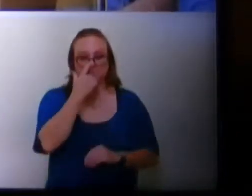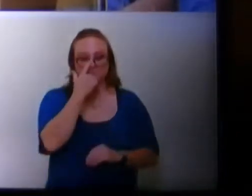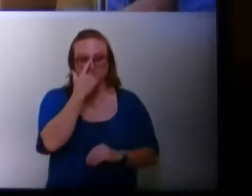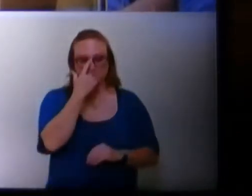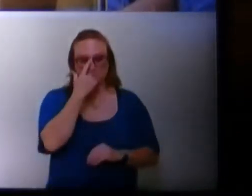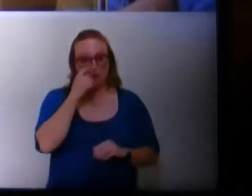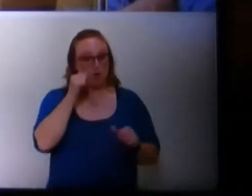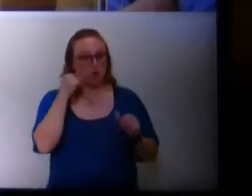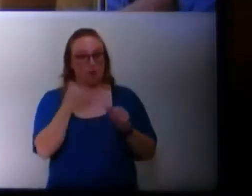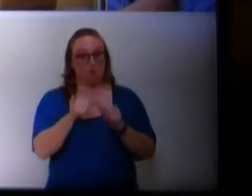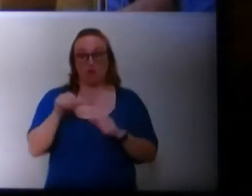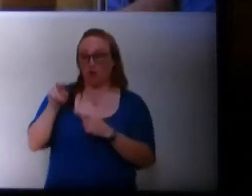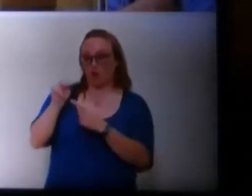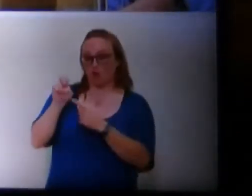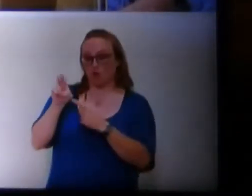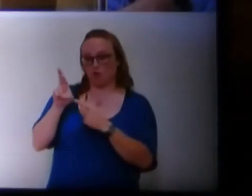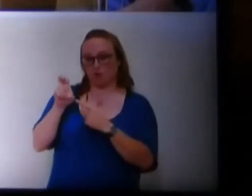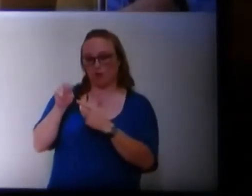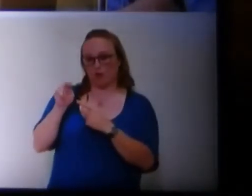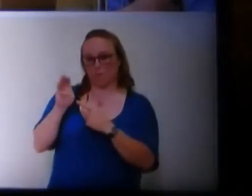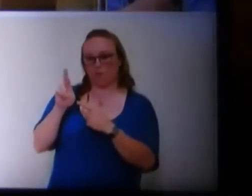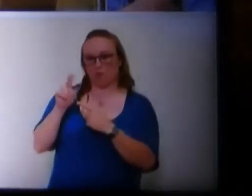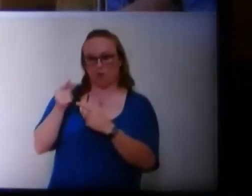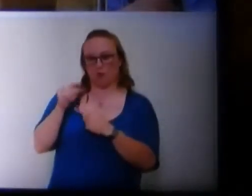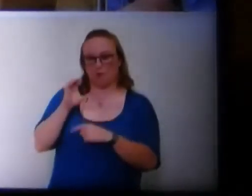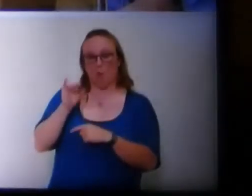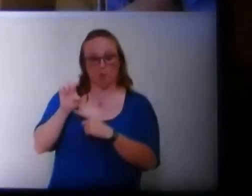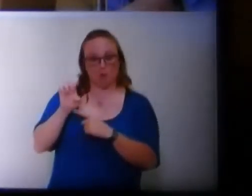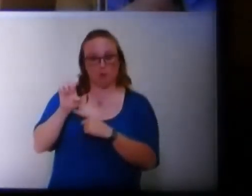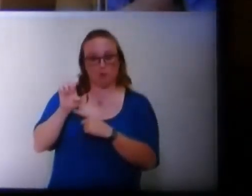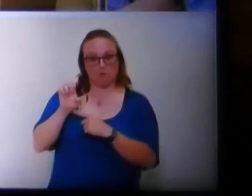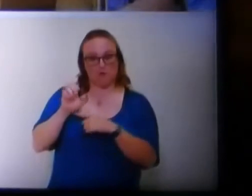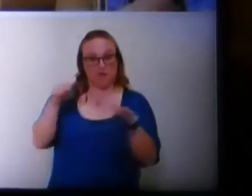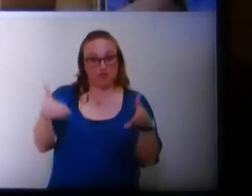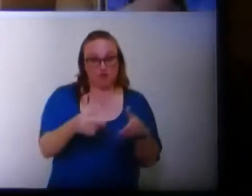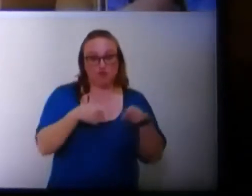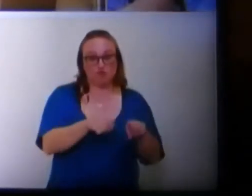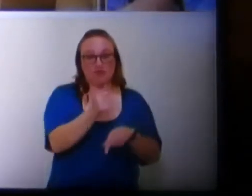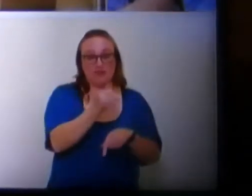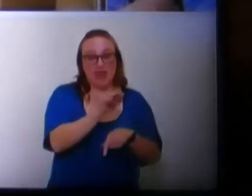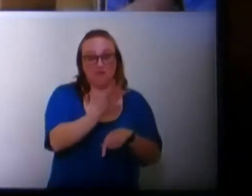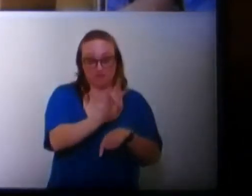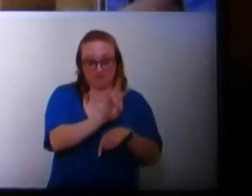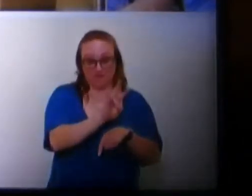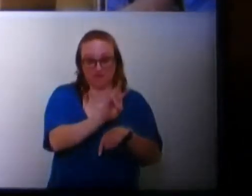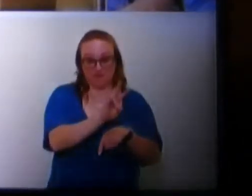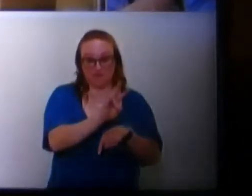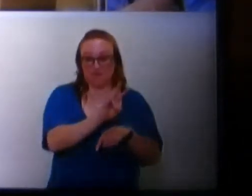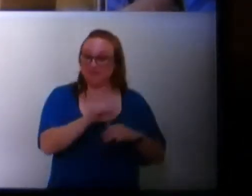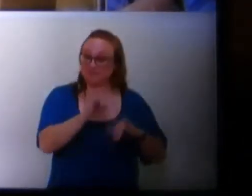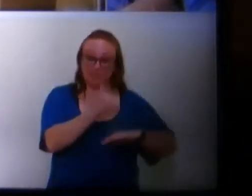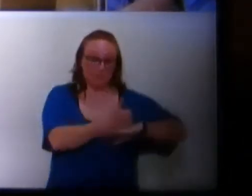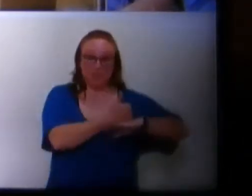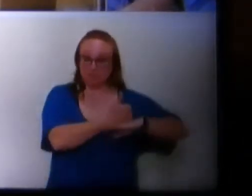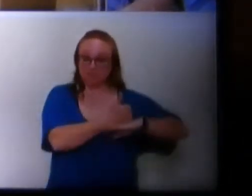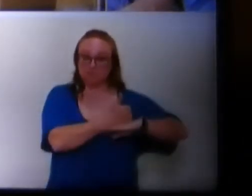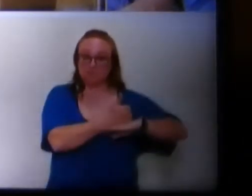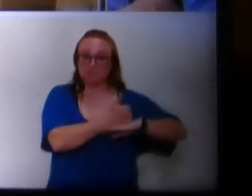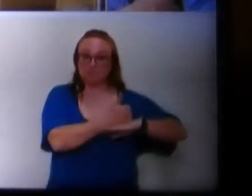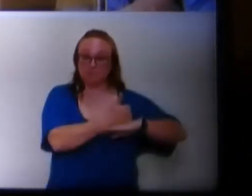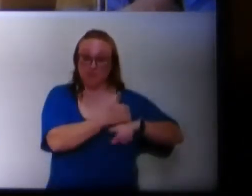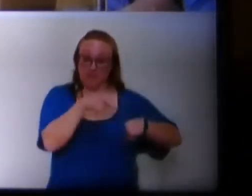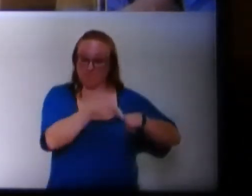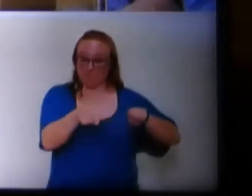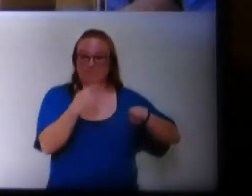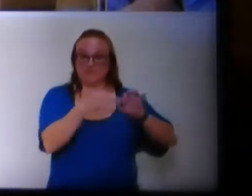Remember the Nuremberg Code? Yeah. That was introduced in 1947 and is still in place. That